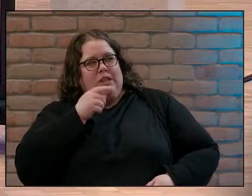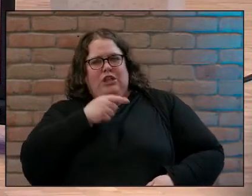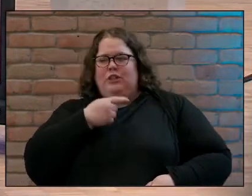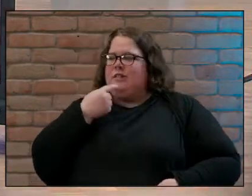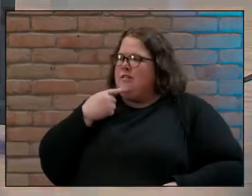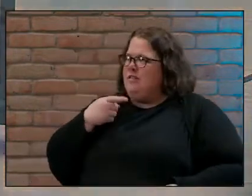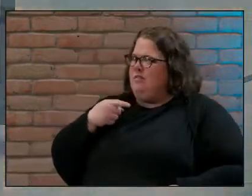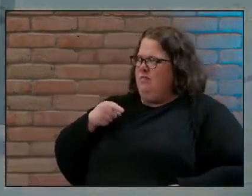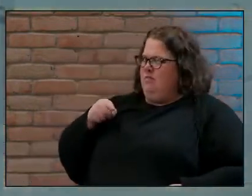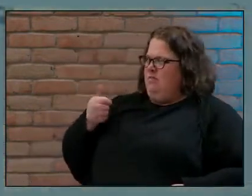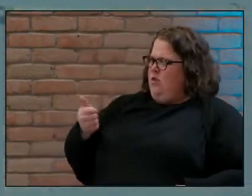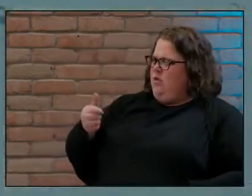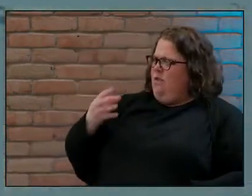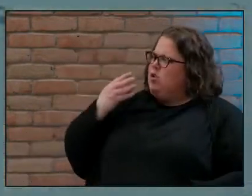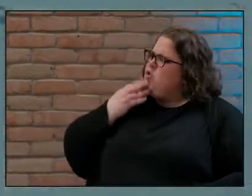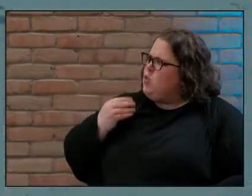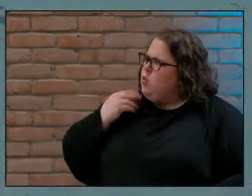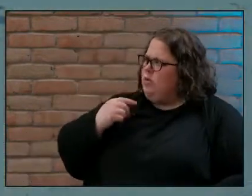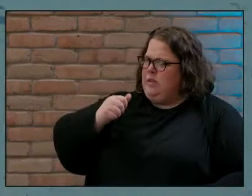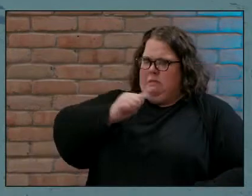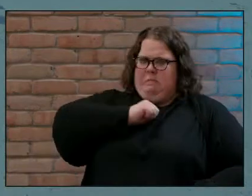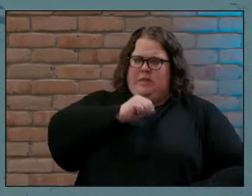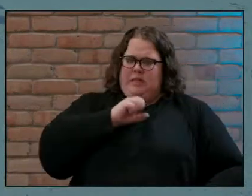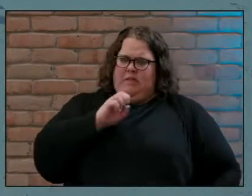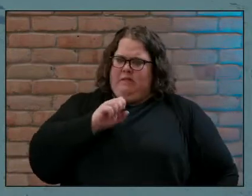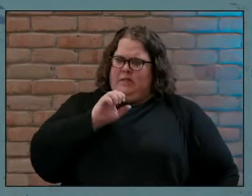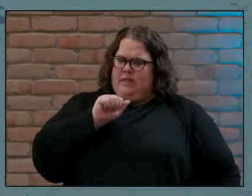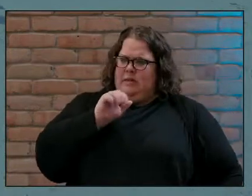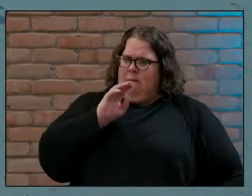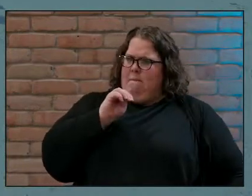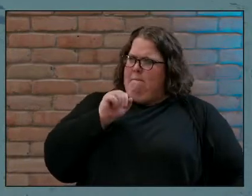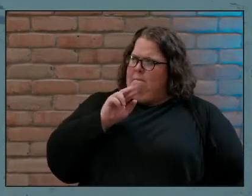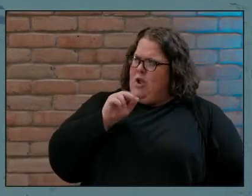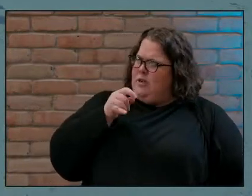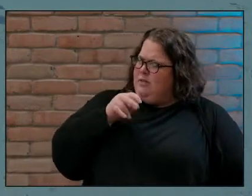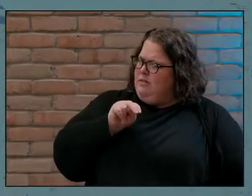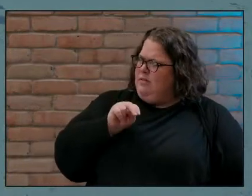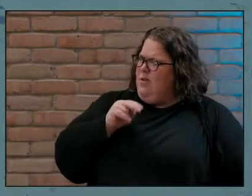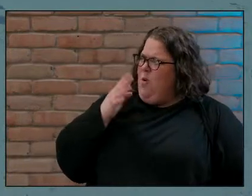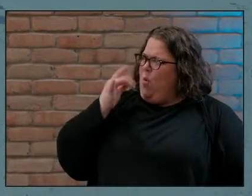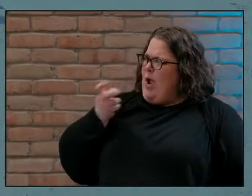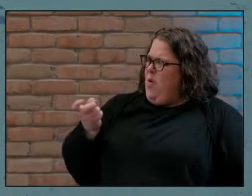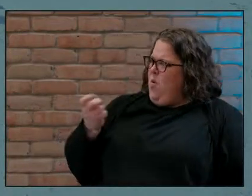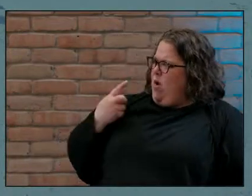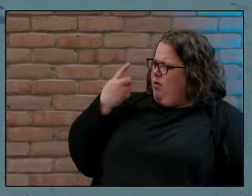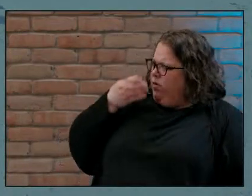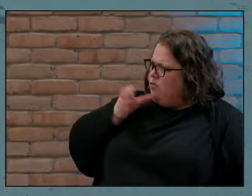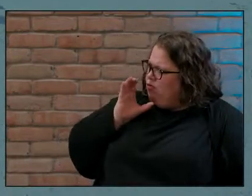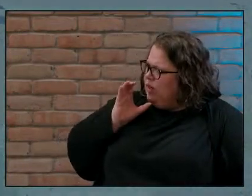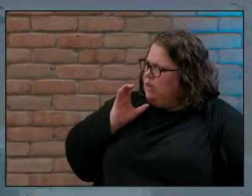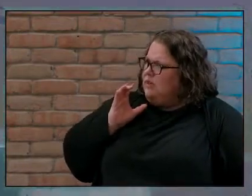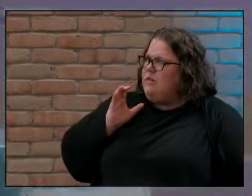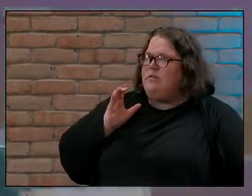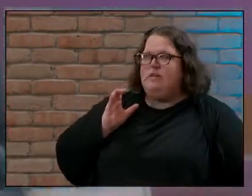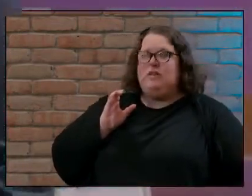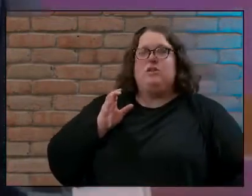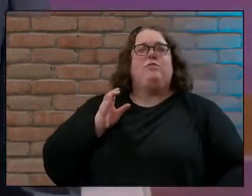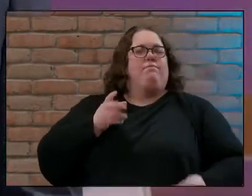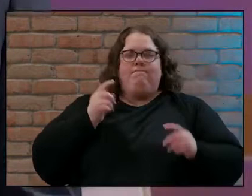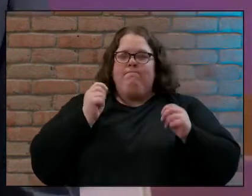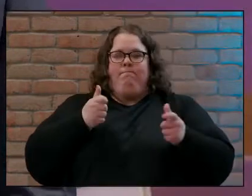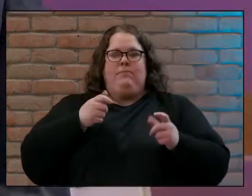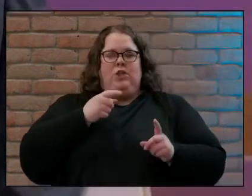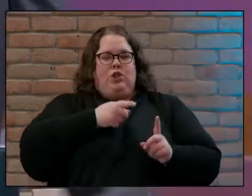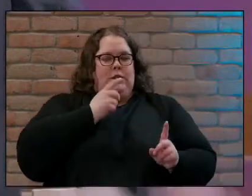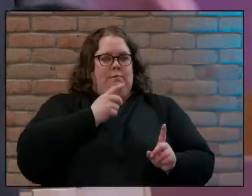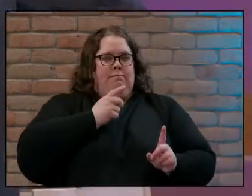a Jew and I'm a Samaritan woman why are you asking me for a drink she immediately points out the